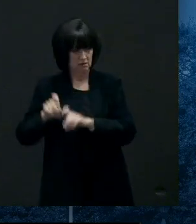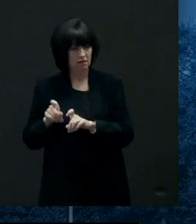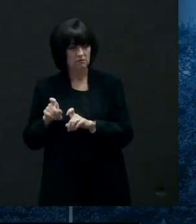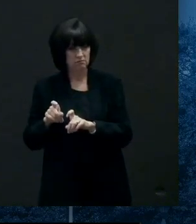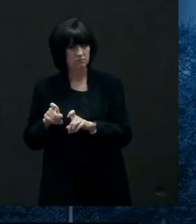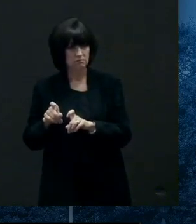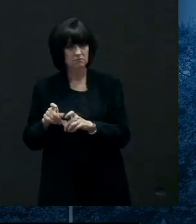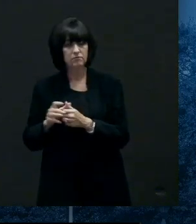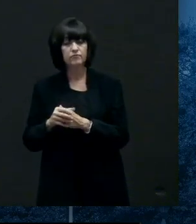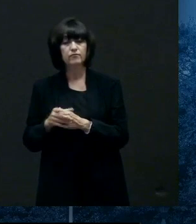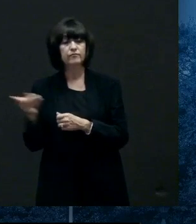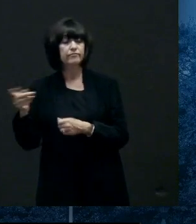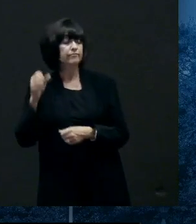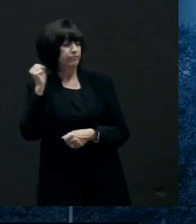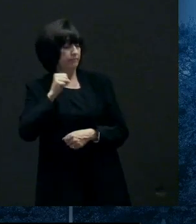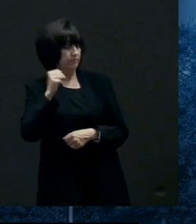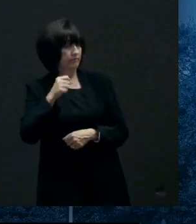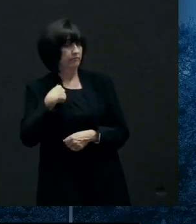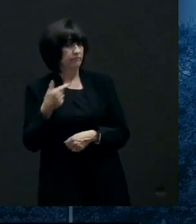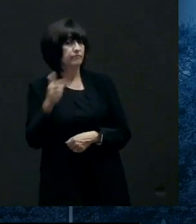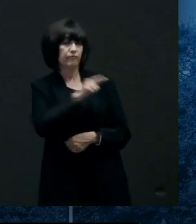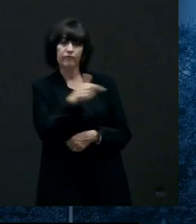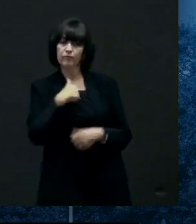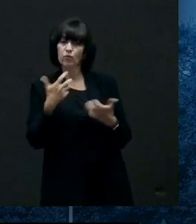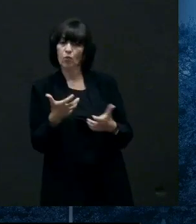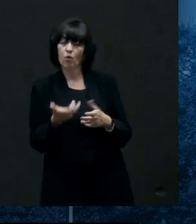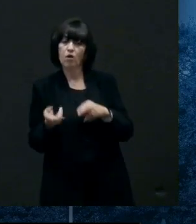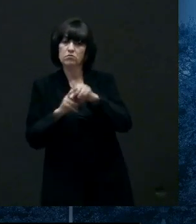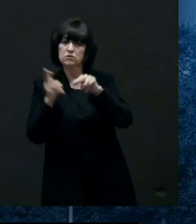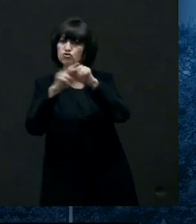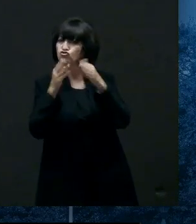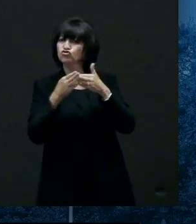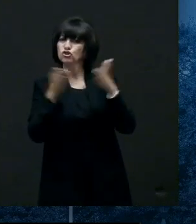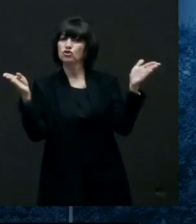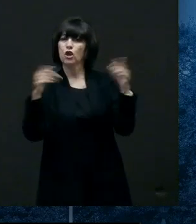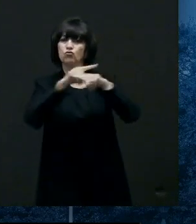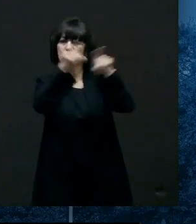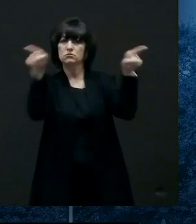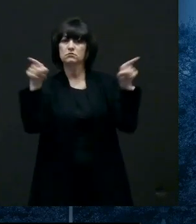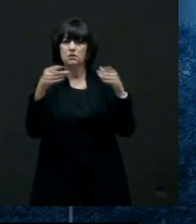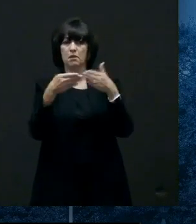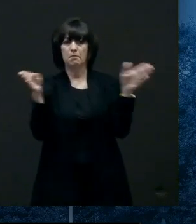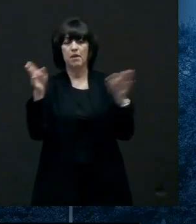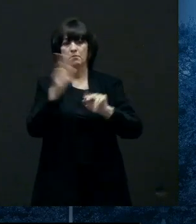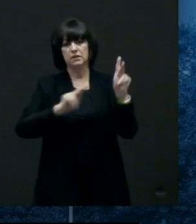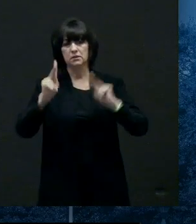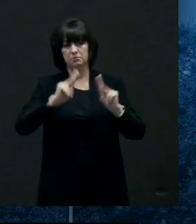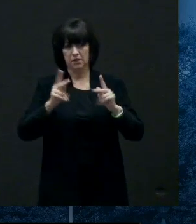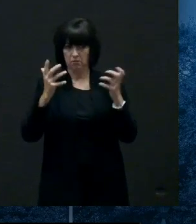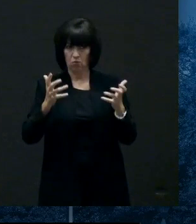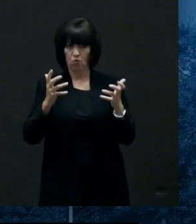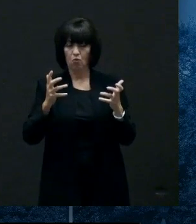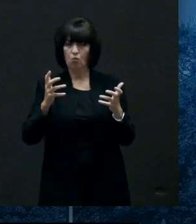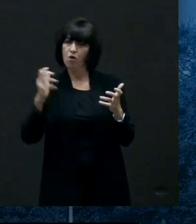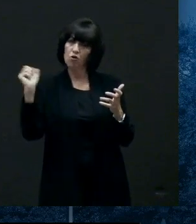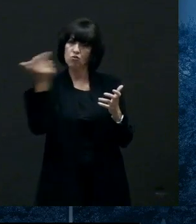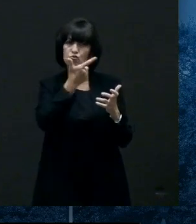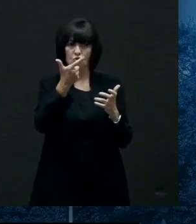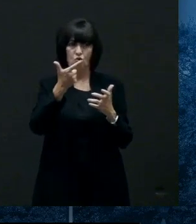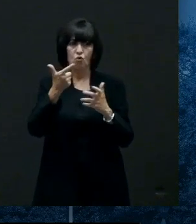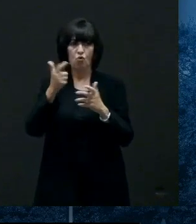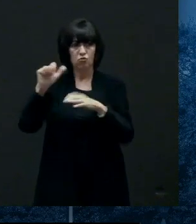of this but uh first of all we're trying to ramp up testing more generally to the public we talked today about testing all teachers